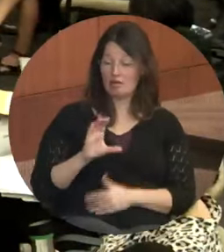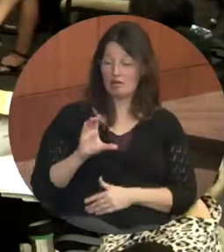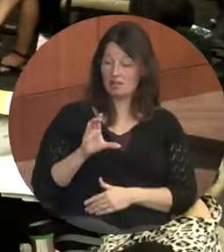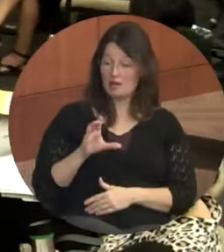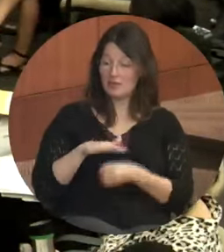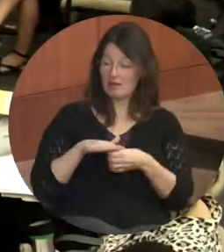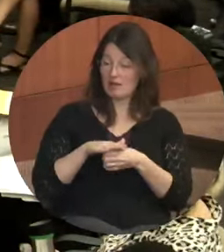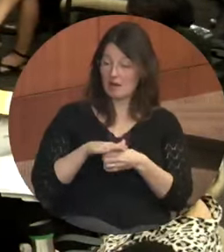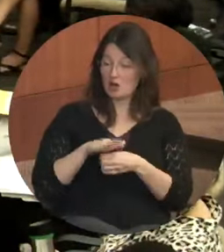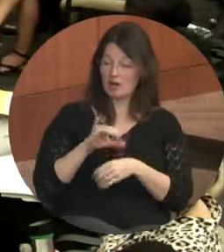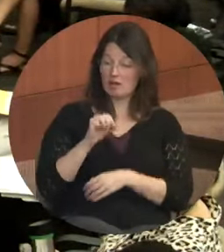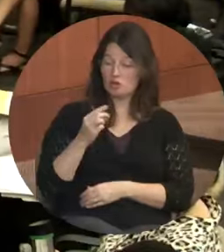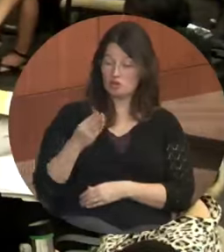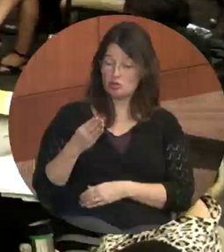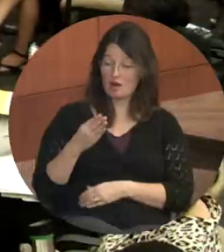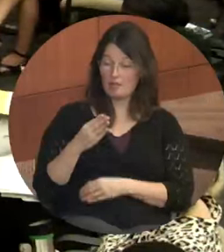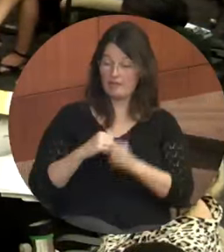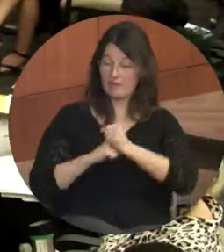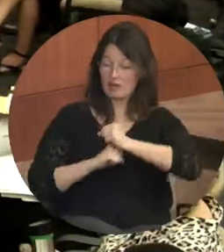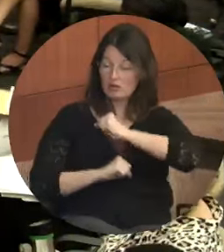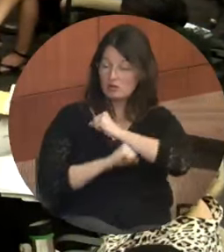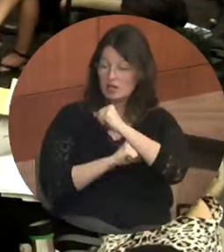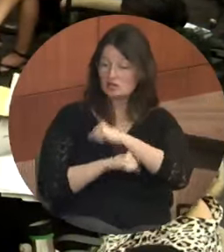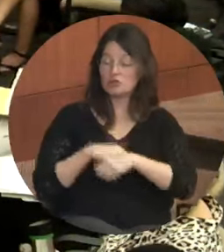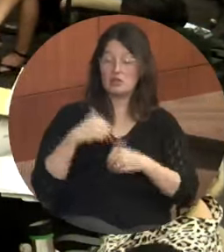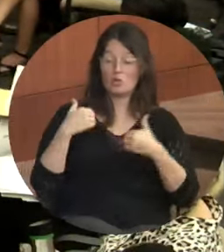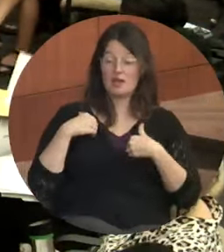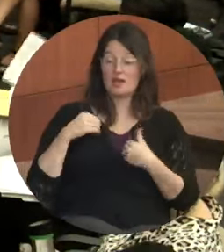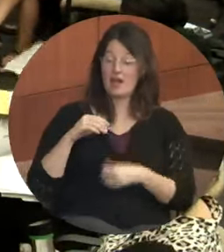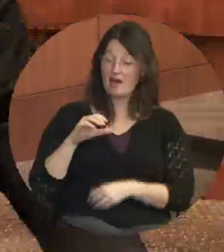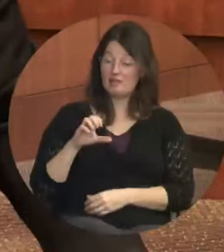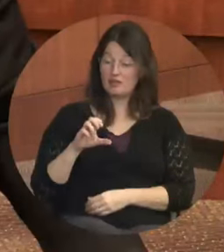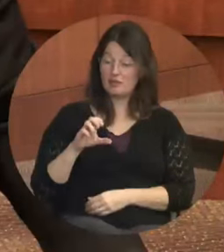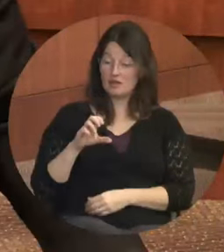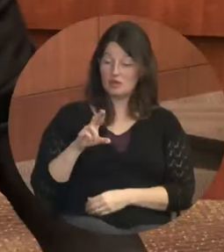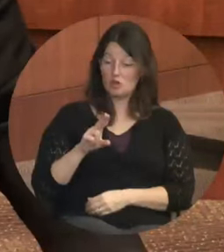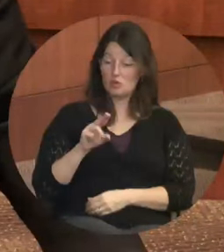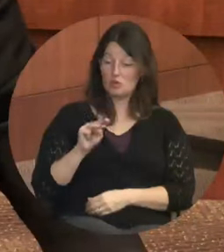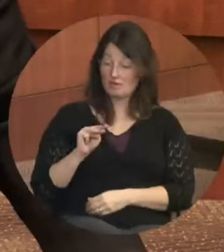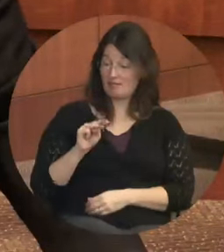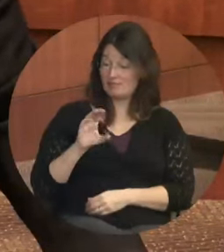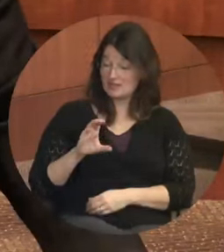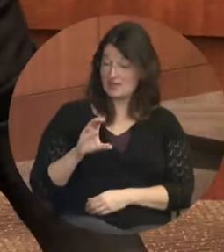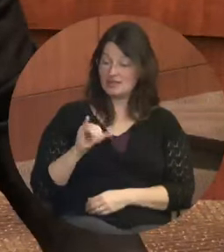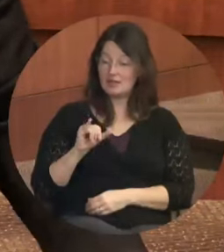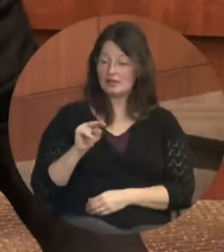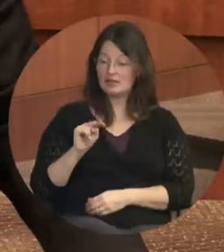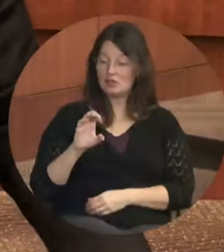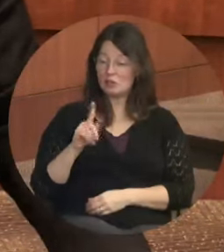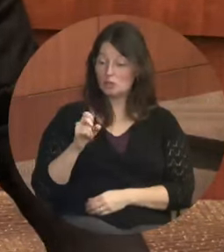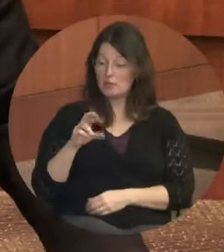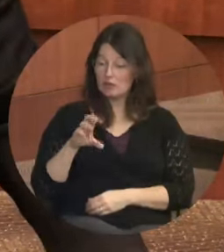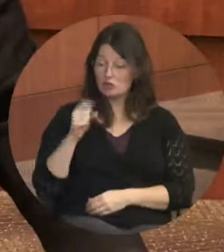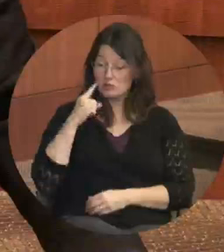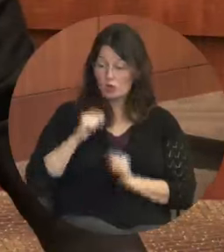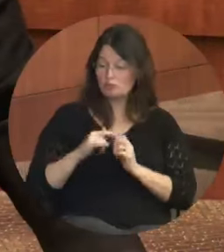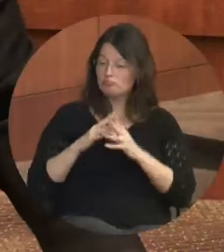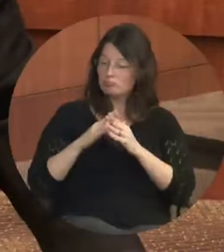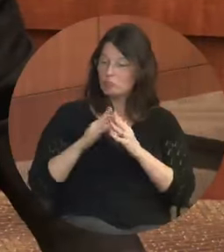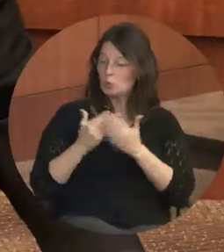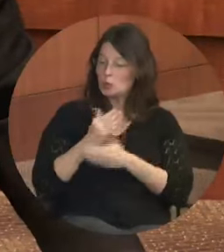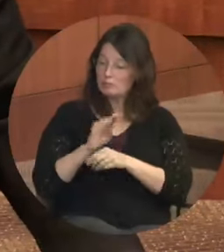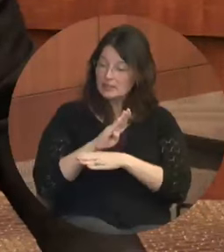have angel investors. We have incubators at the University and READY for new companies. We have an amazing Chamber of Commerce.